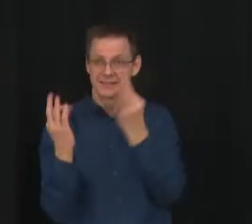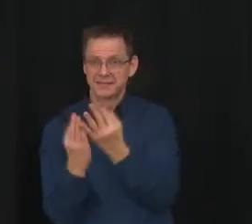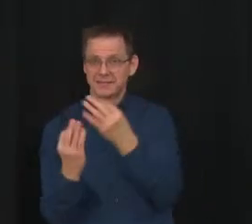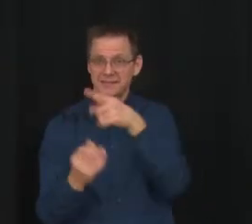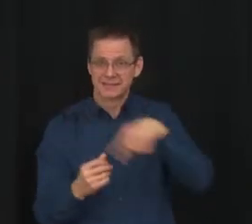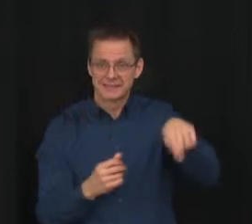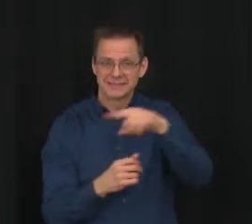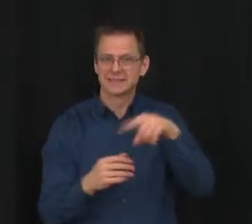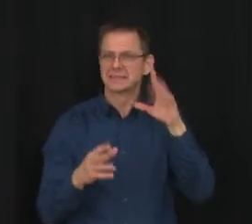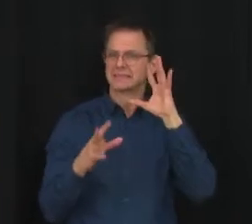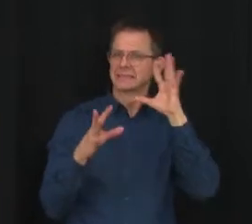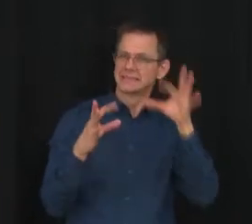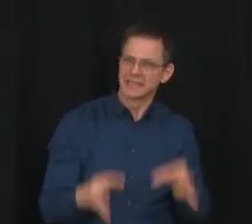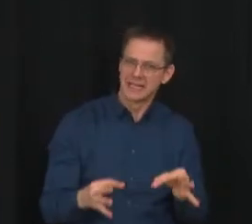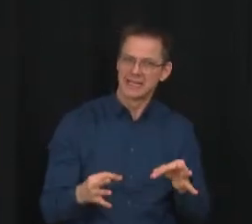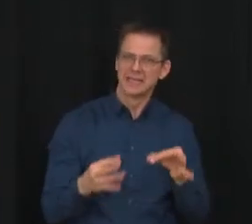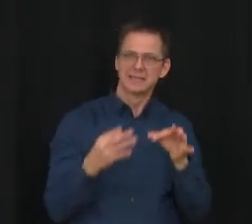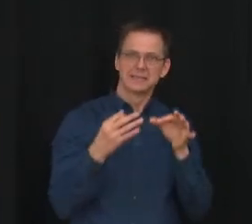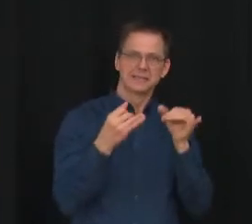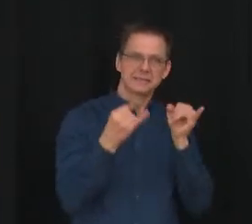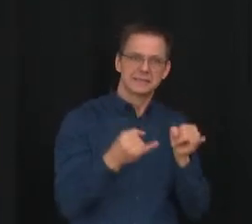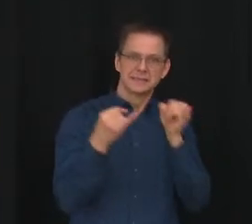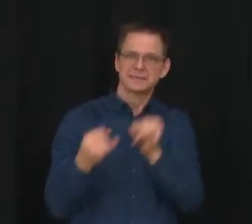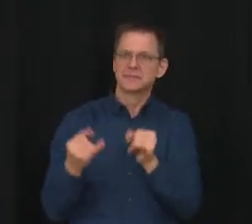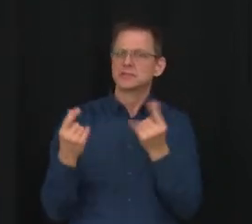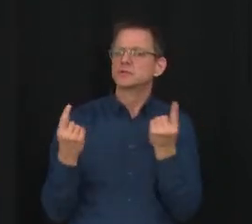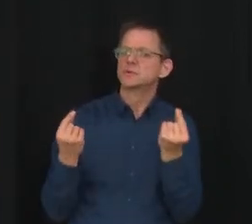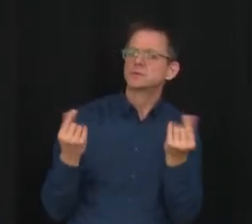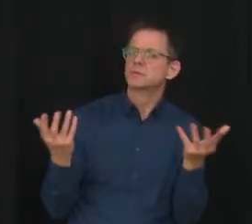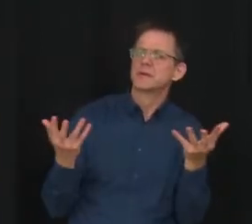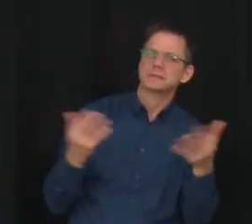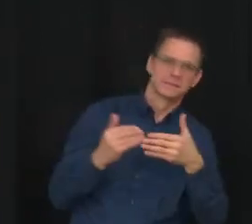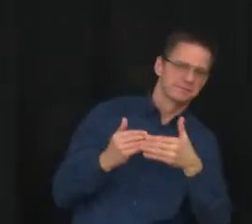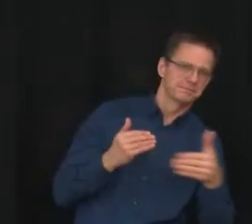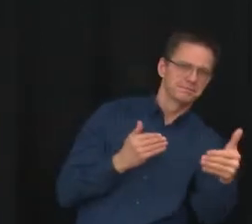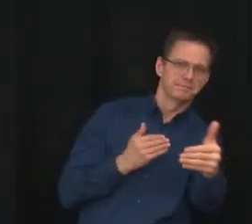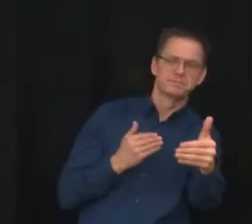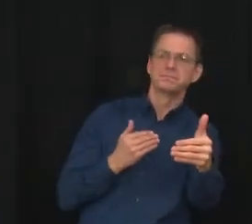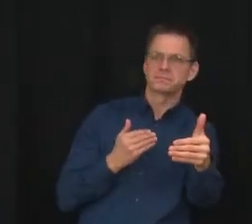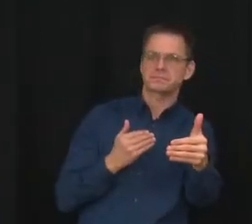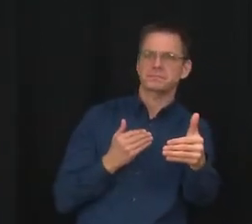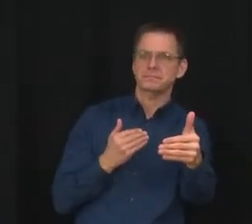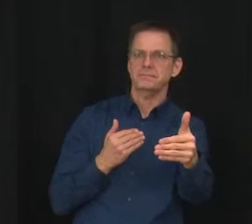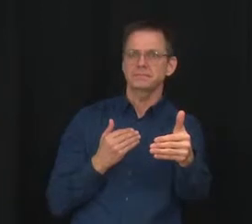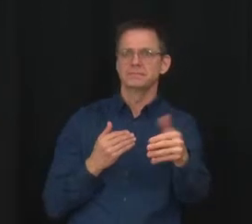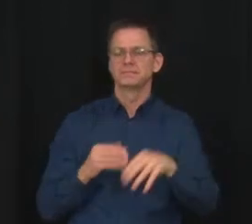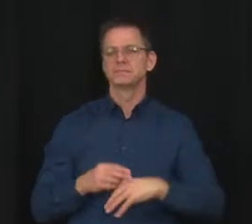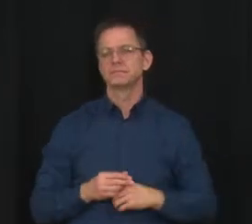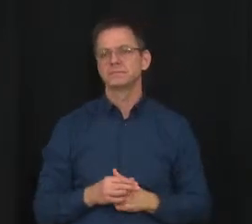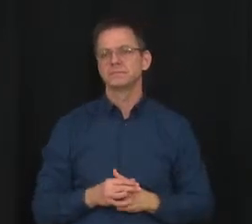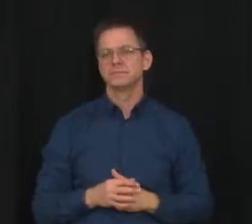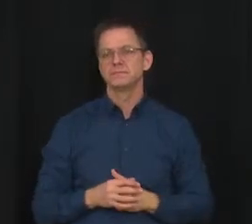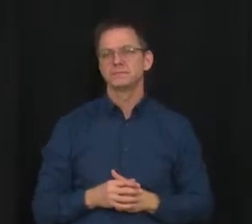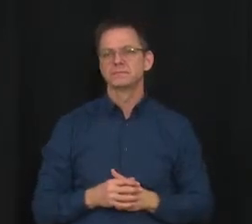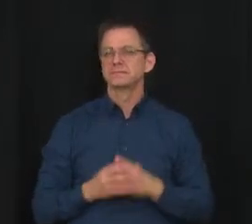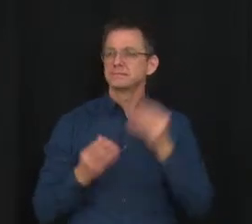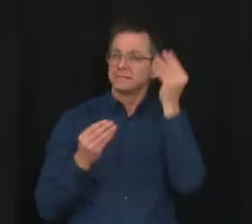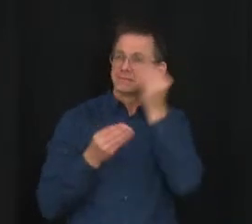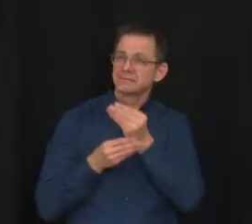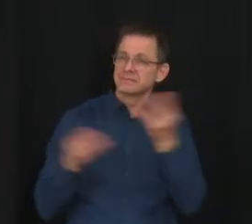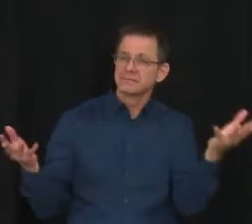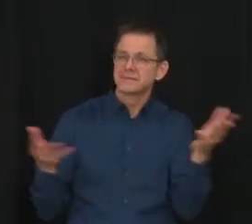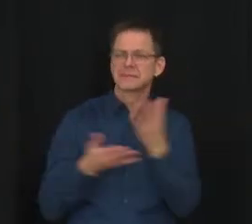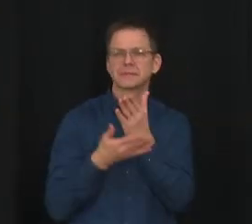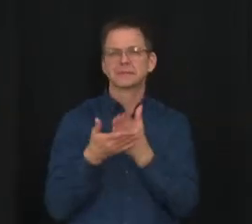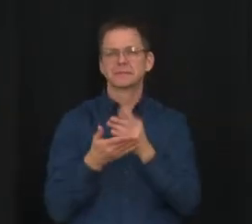Finally, given the changes we've made to our testing protocols and contact notification process in light of the Omicron variant, I also want to